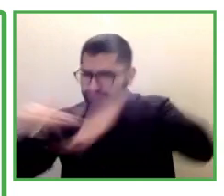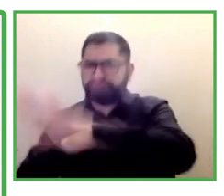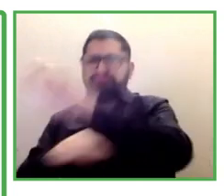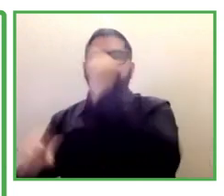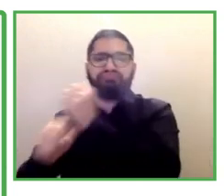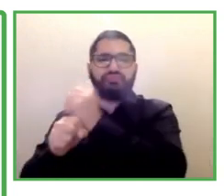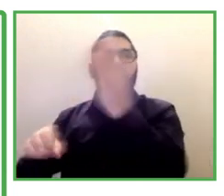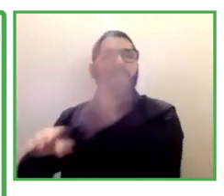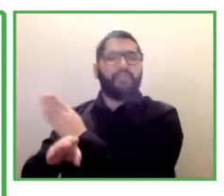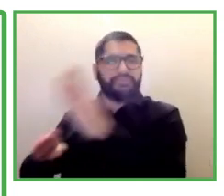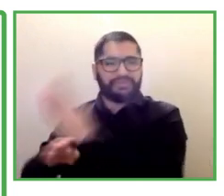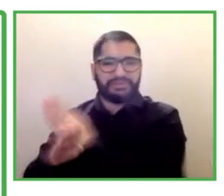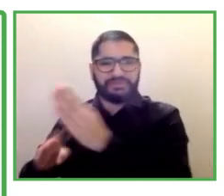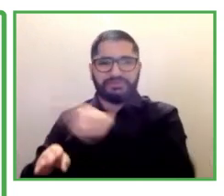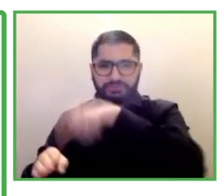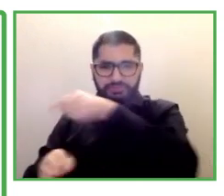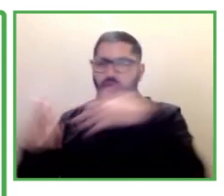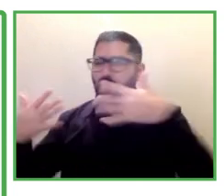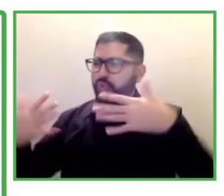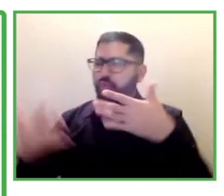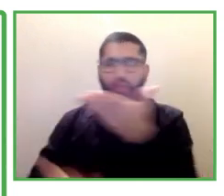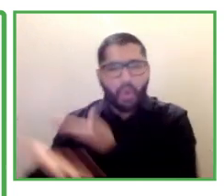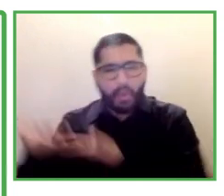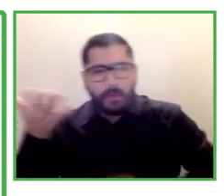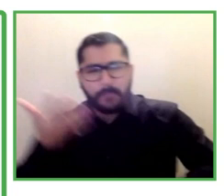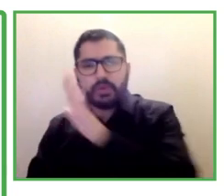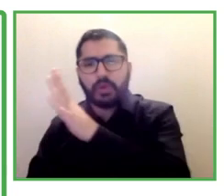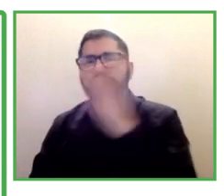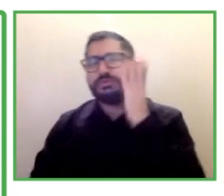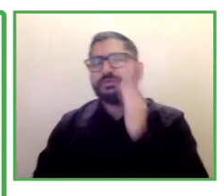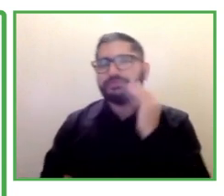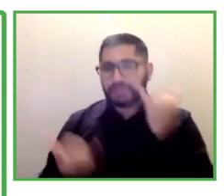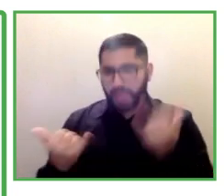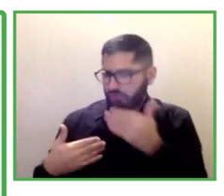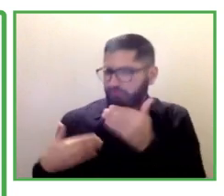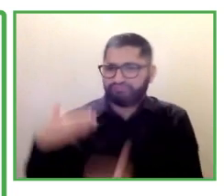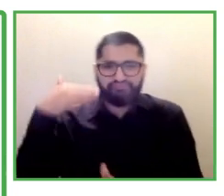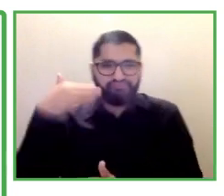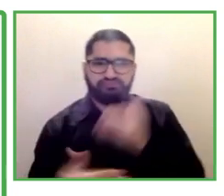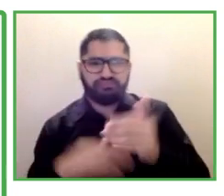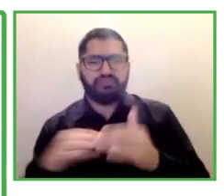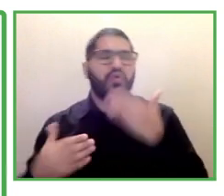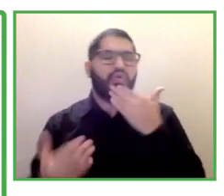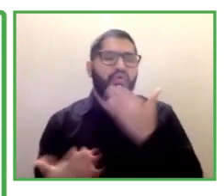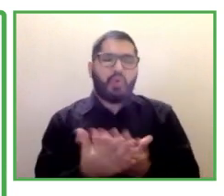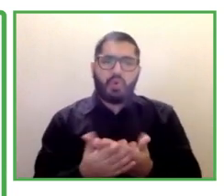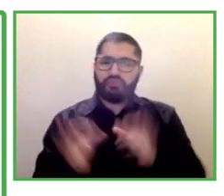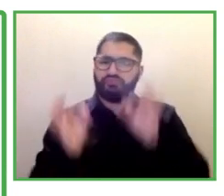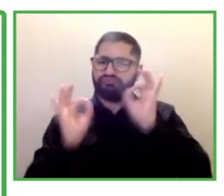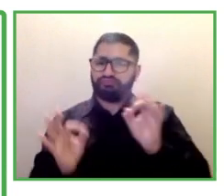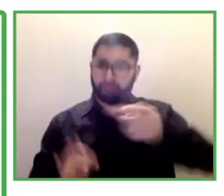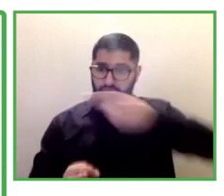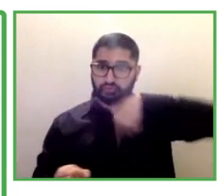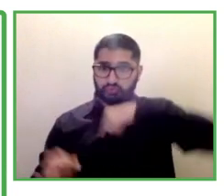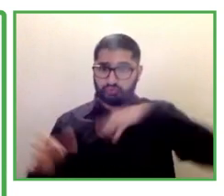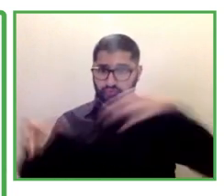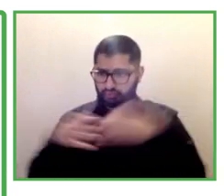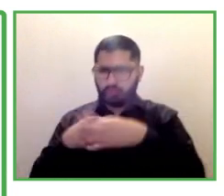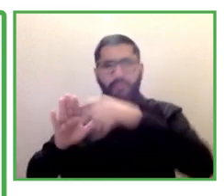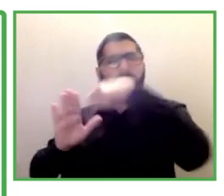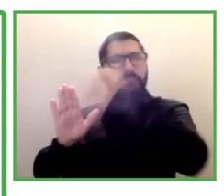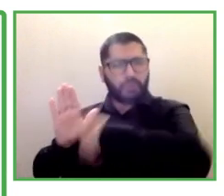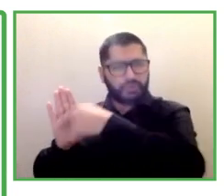Our project is funded by the Government of Canada so there are many employment agencies throughout Ontario